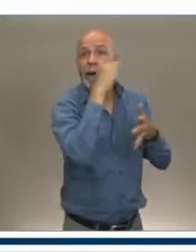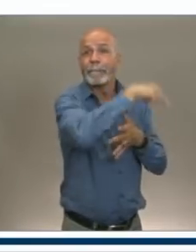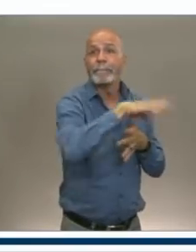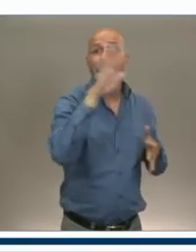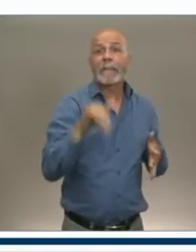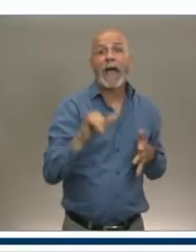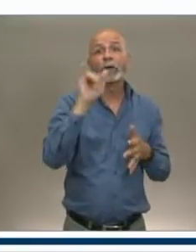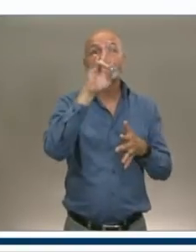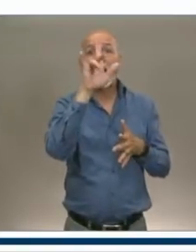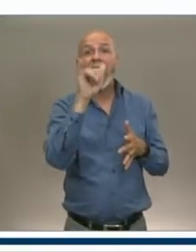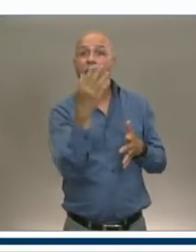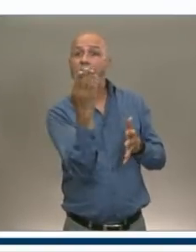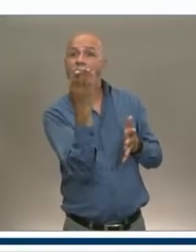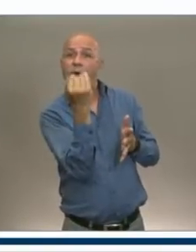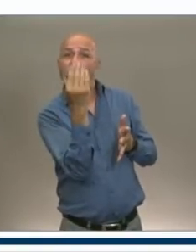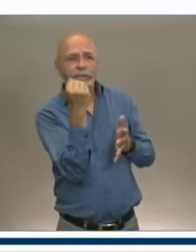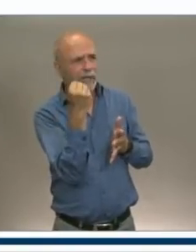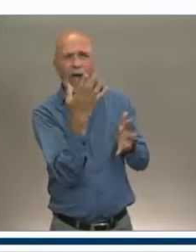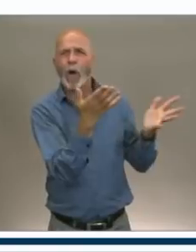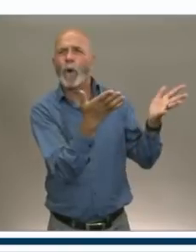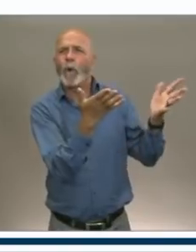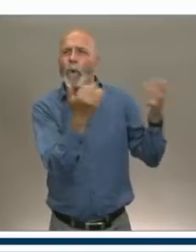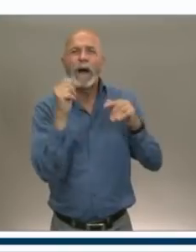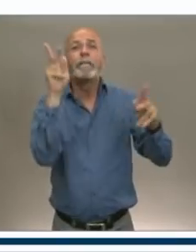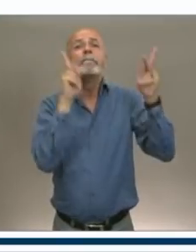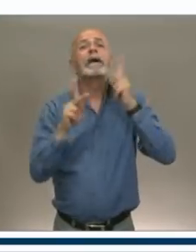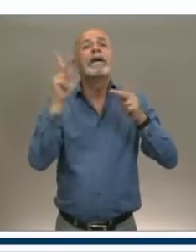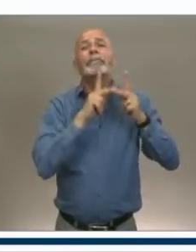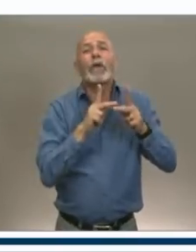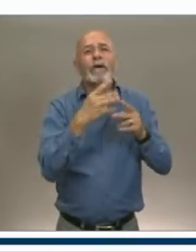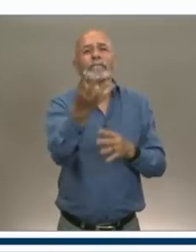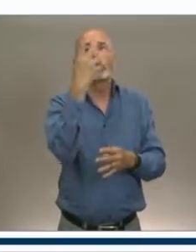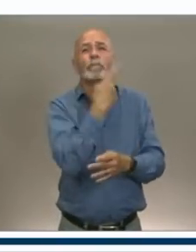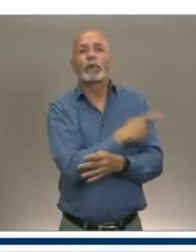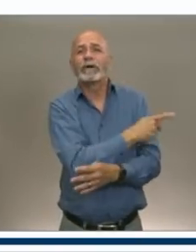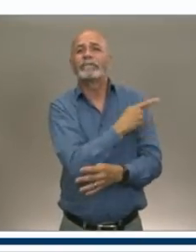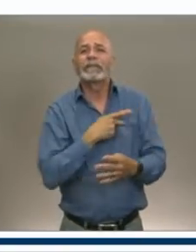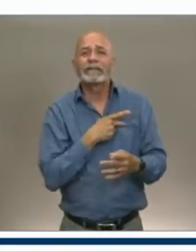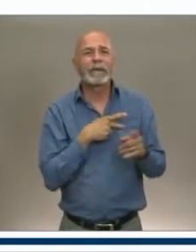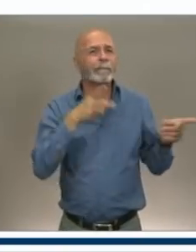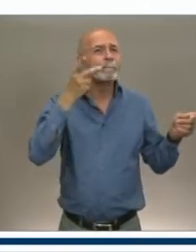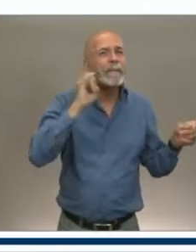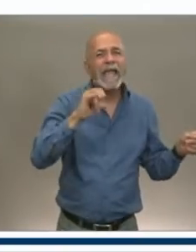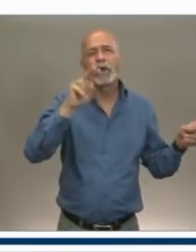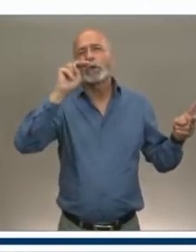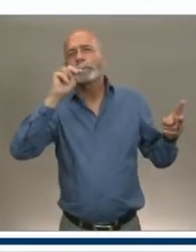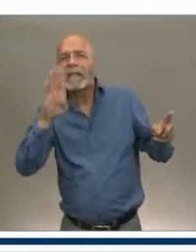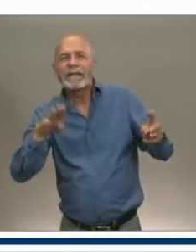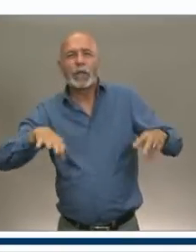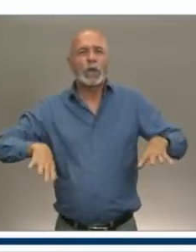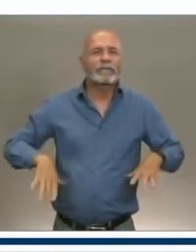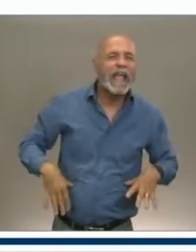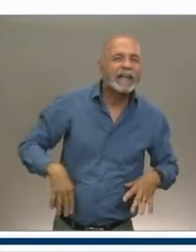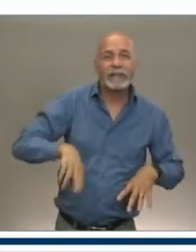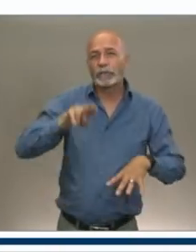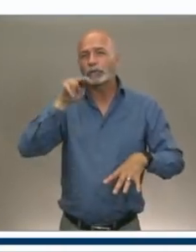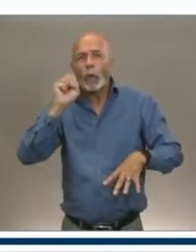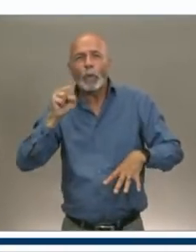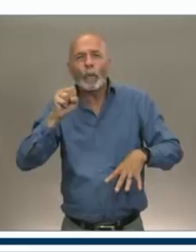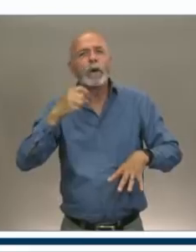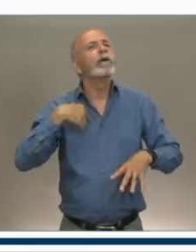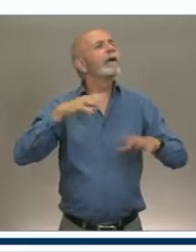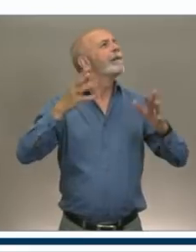We want Nova Scotians, our Atlantic Canadian neighbors and the rest of the country to plan their vacations here in Nova Scotia.